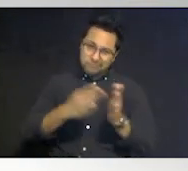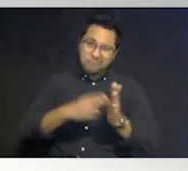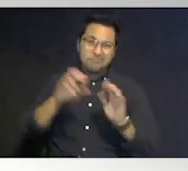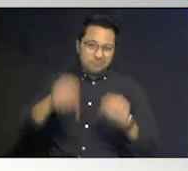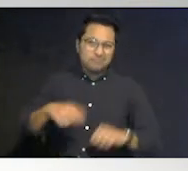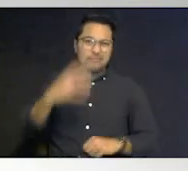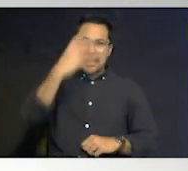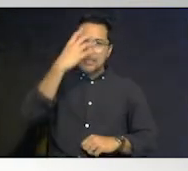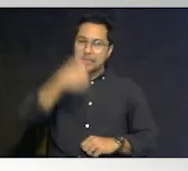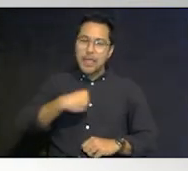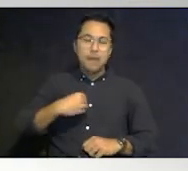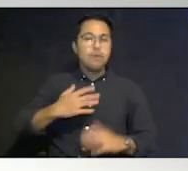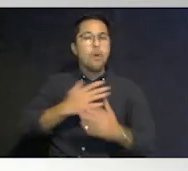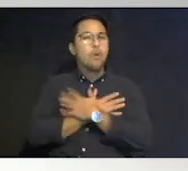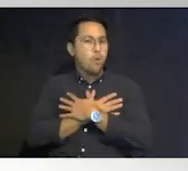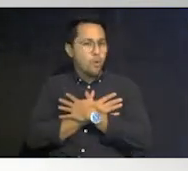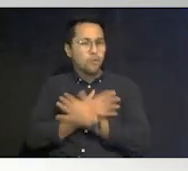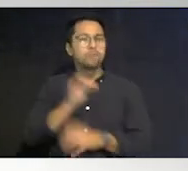you really can